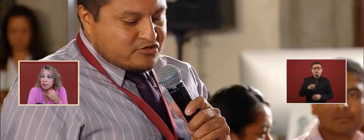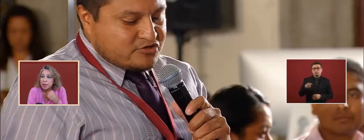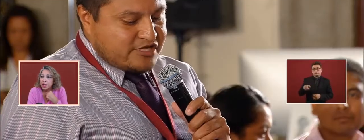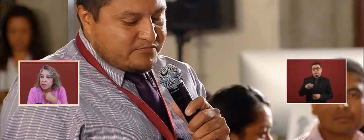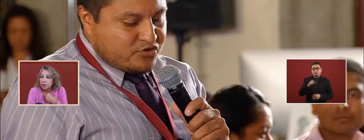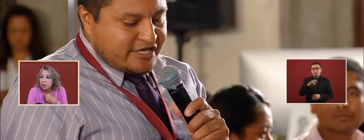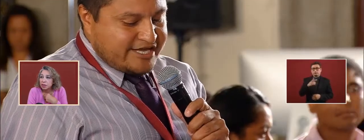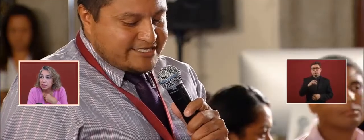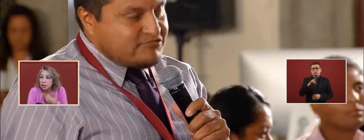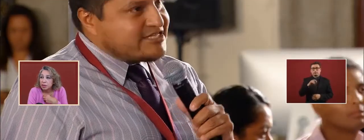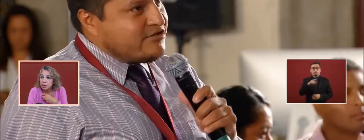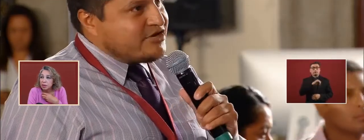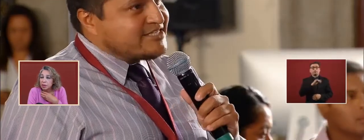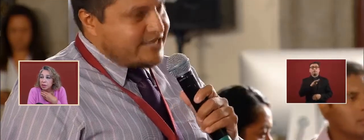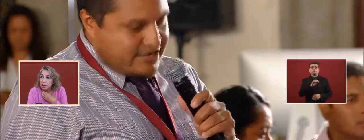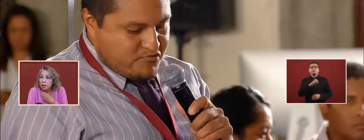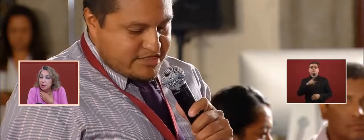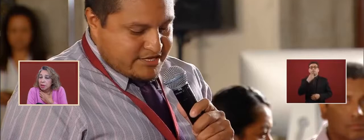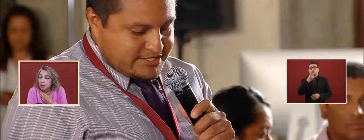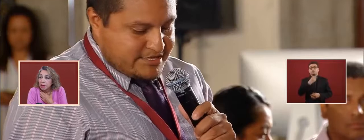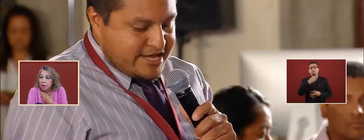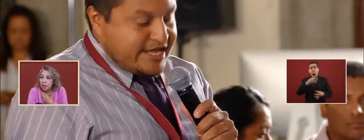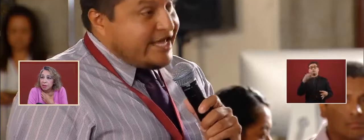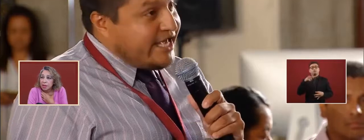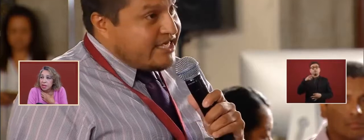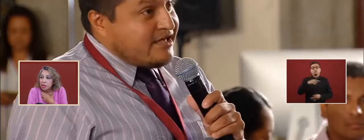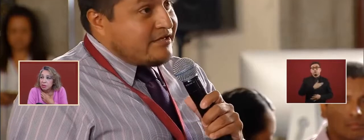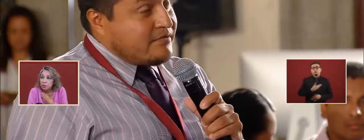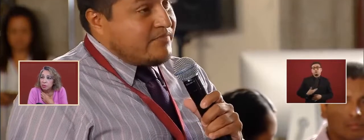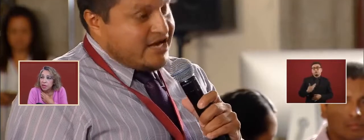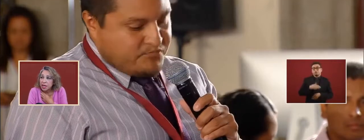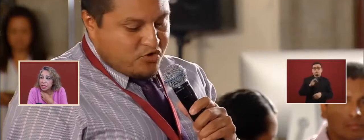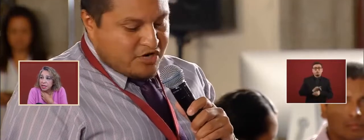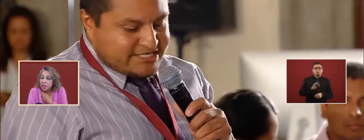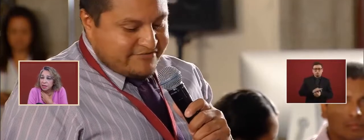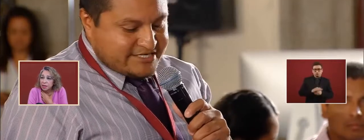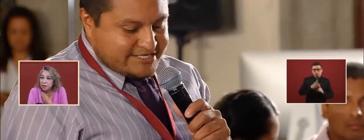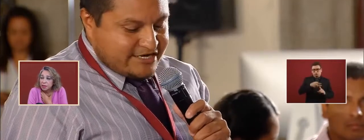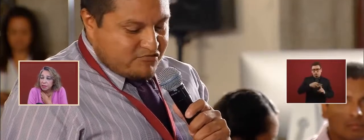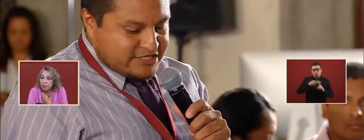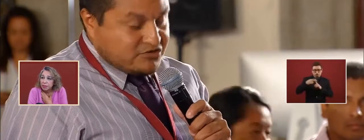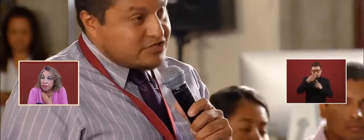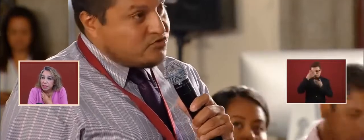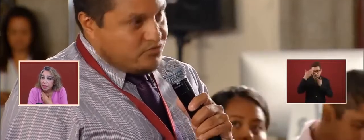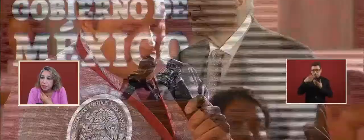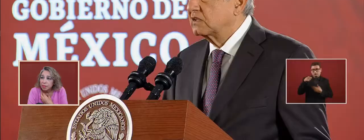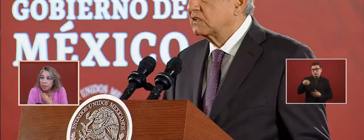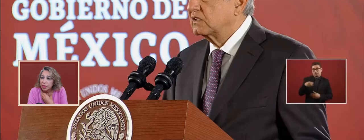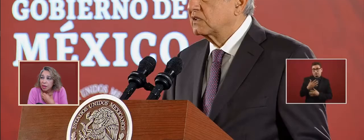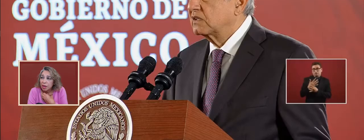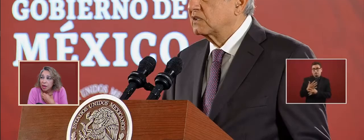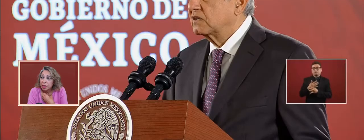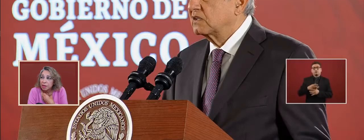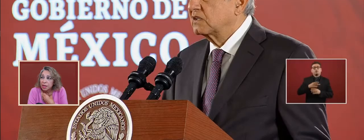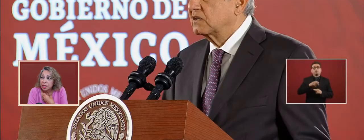Isabel Miranda told that you protected the...